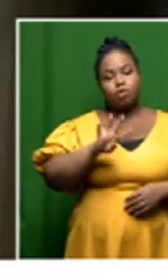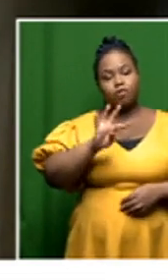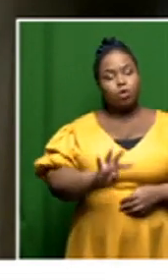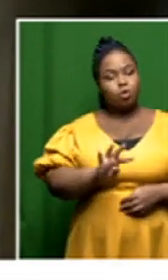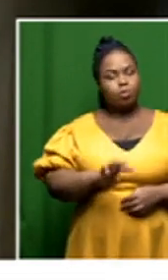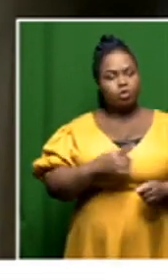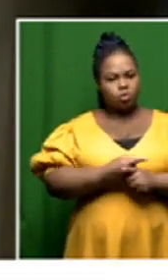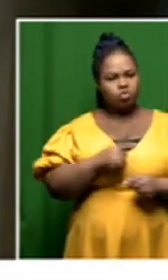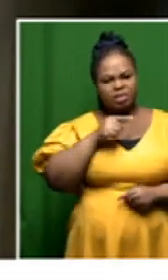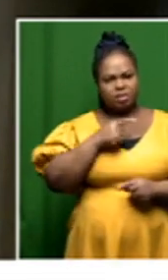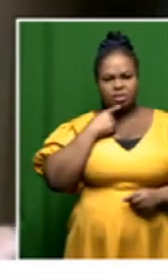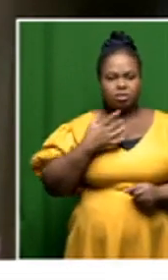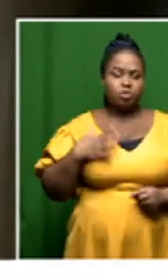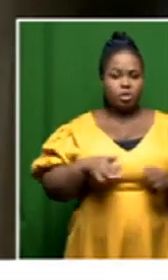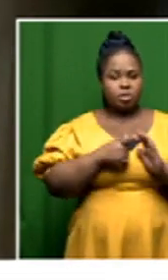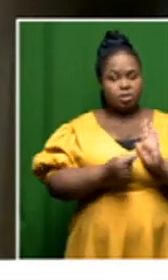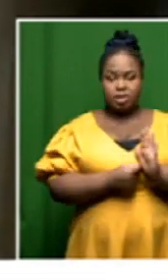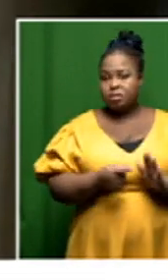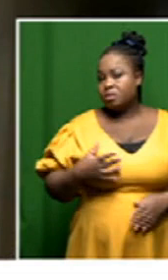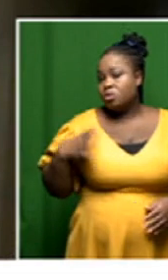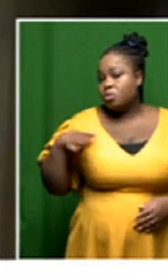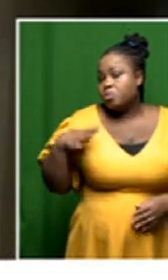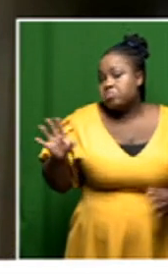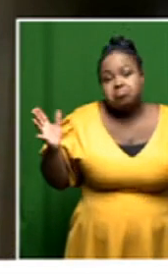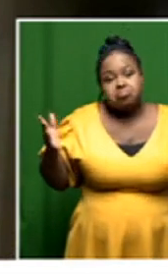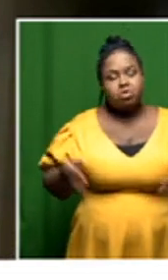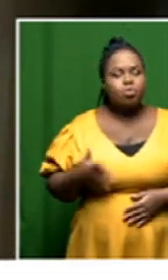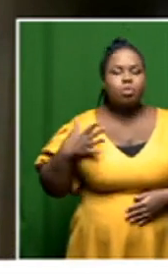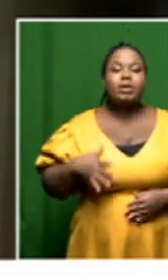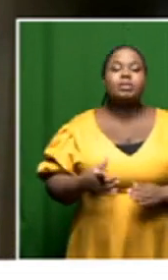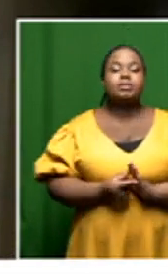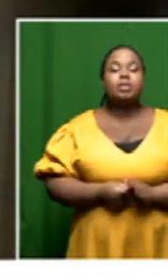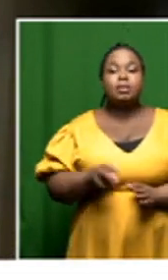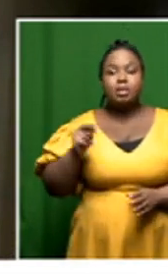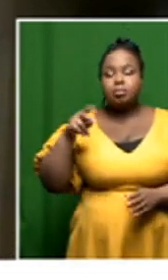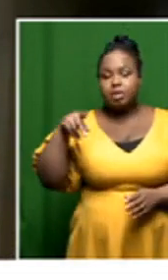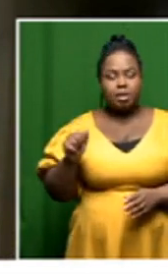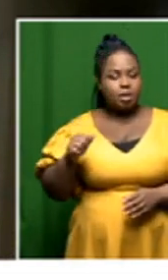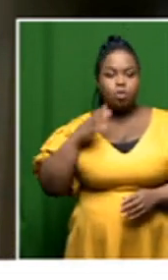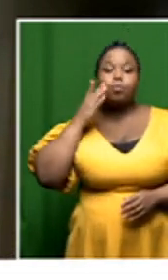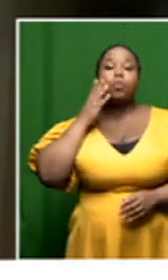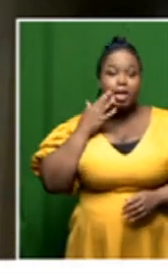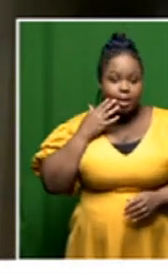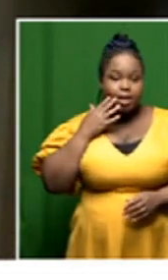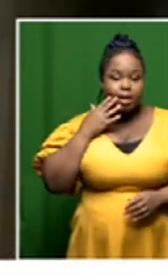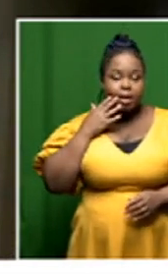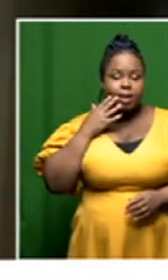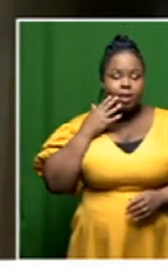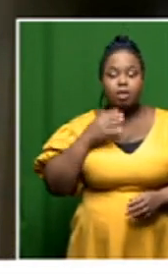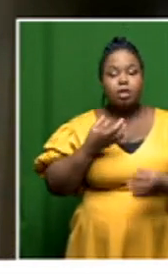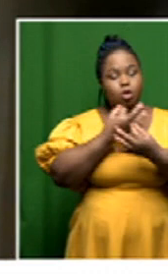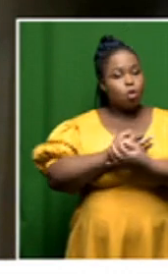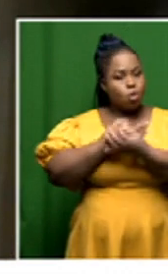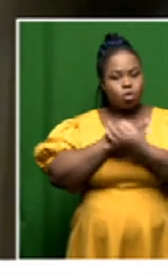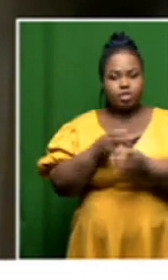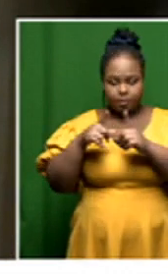a a date because that's all we're asking for we just want a date as to when the npa is going is when the hawks